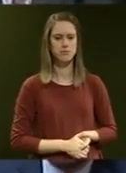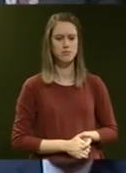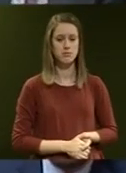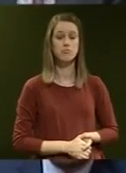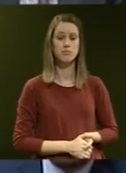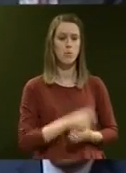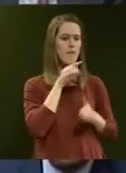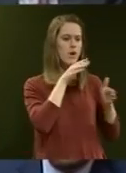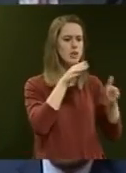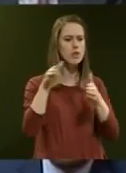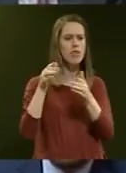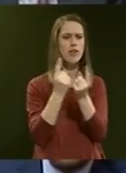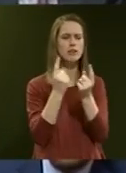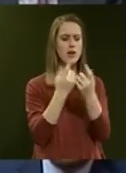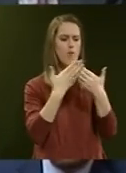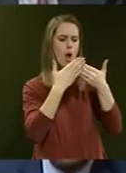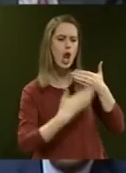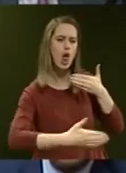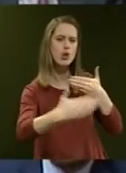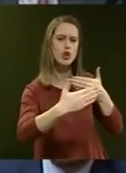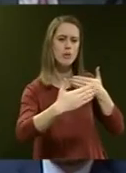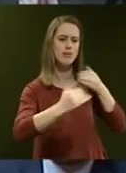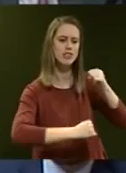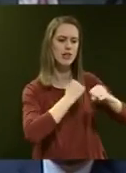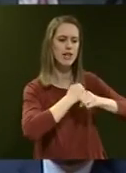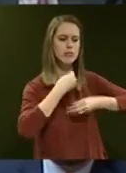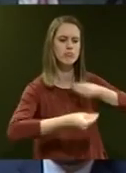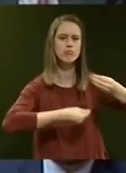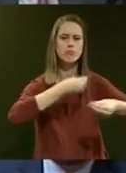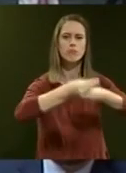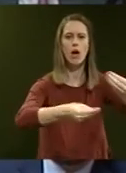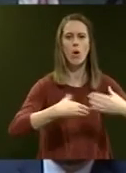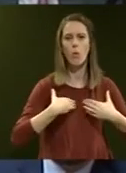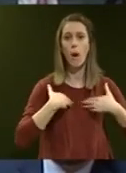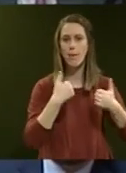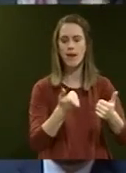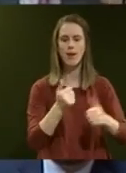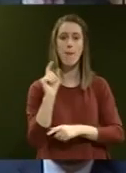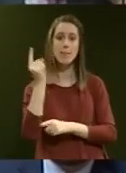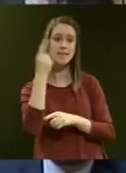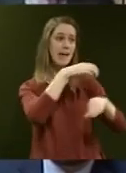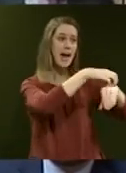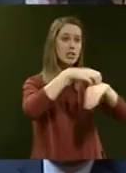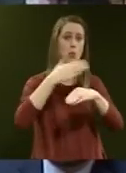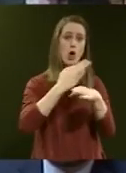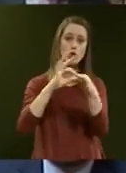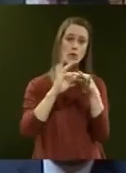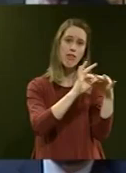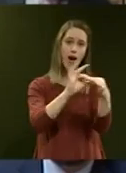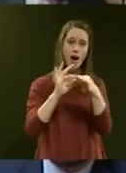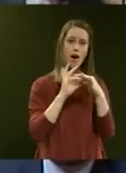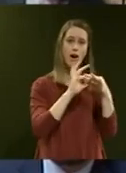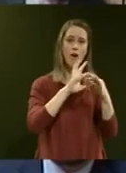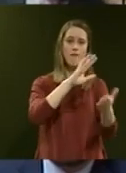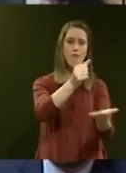focused on initiatives that support long-term intergenerational well-being. It requires Ministers and agencies to work together on